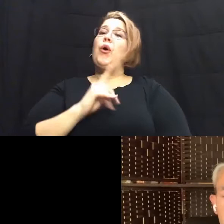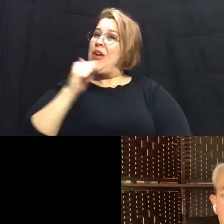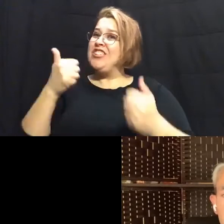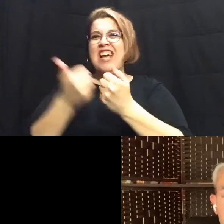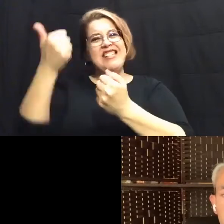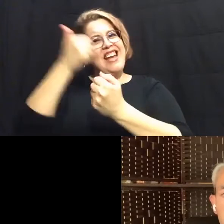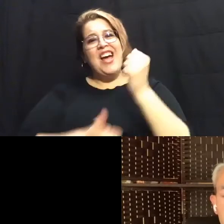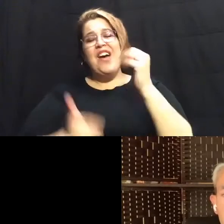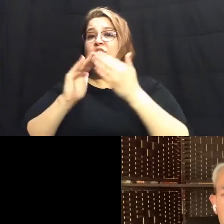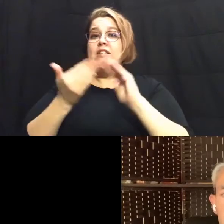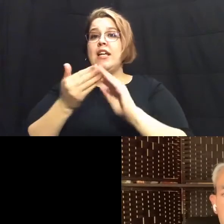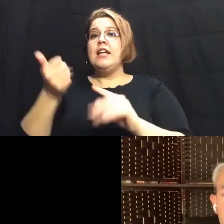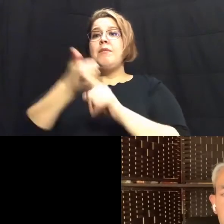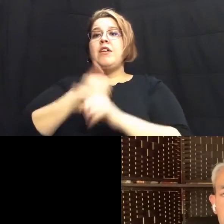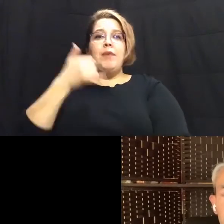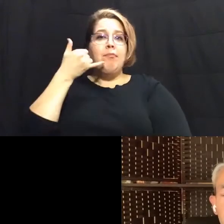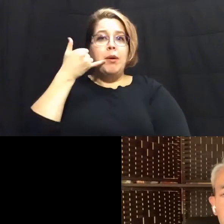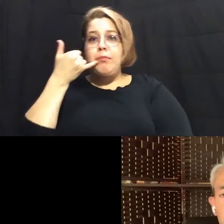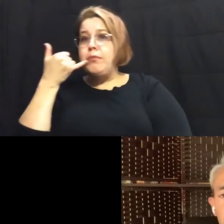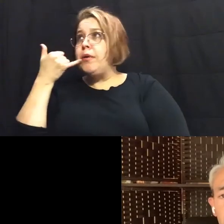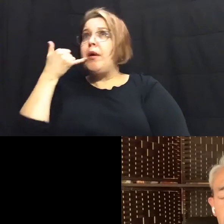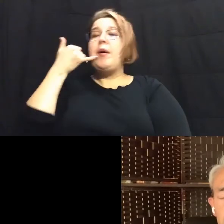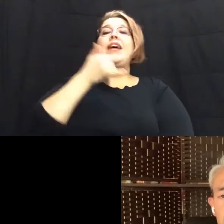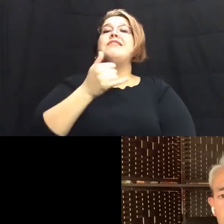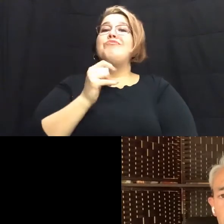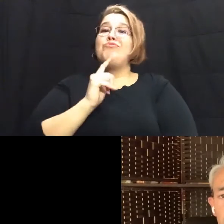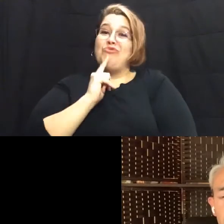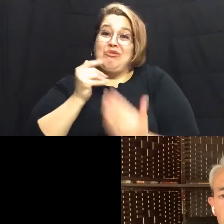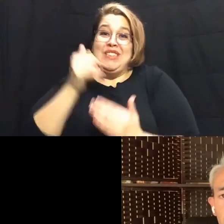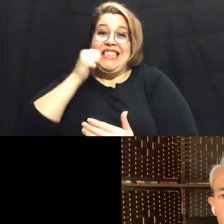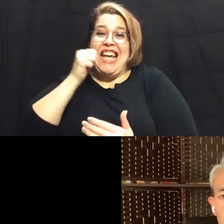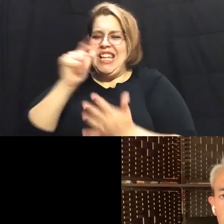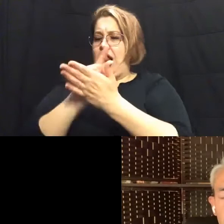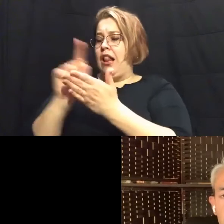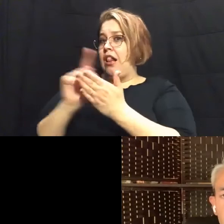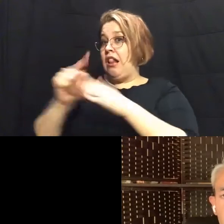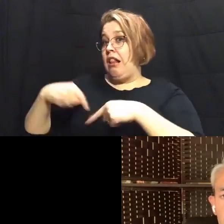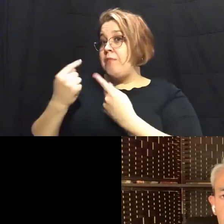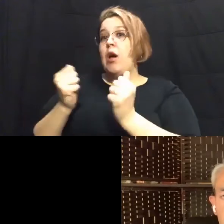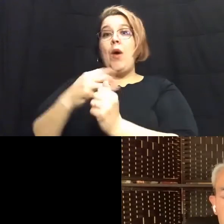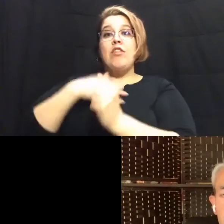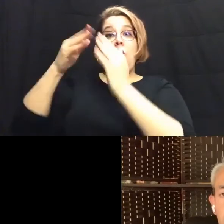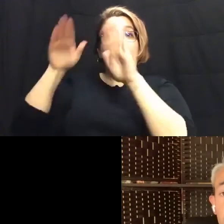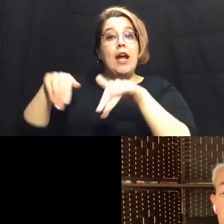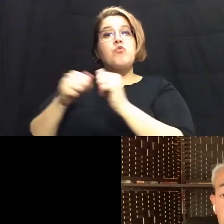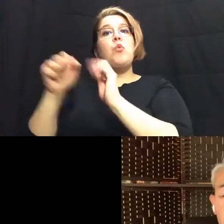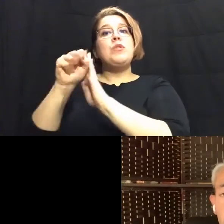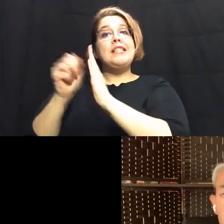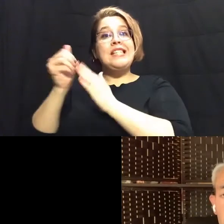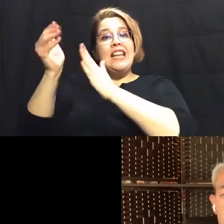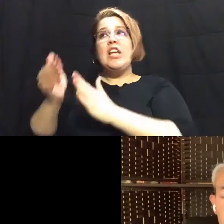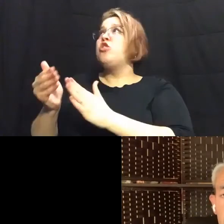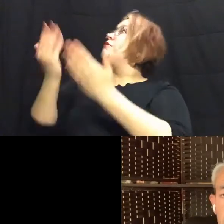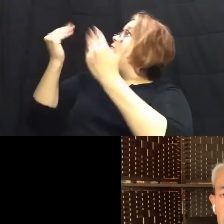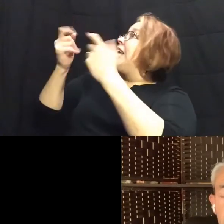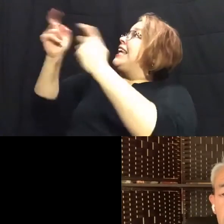country and i've been on the phone almost every day over the last several weeks with the white house and with our state leaders to give us more